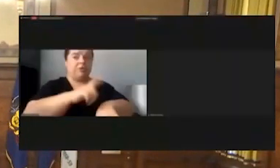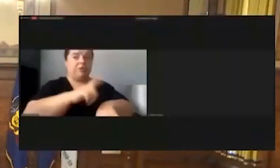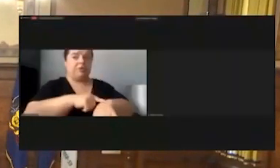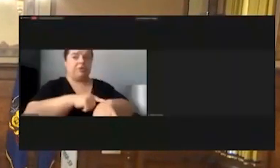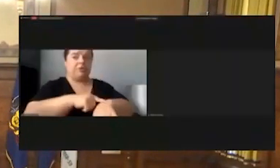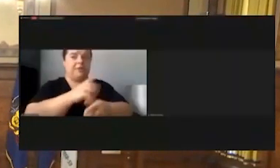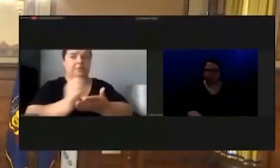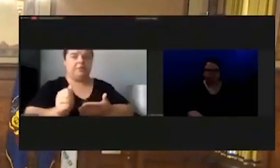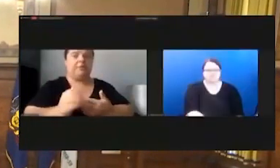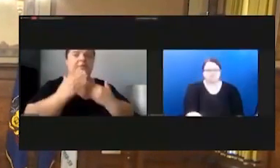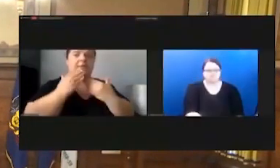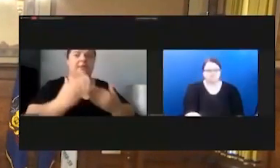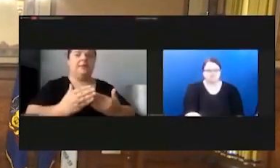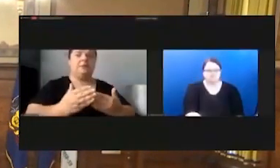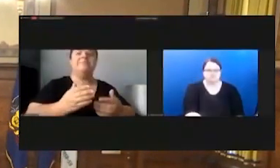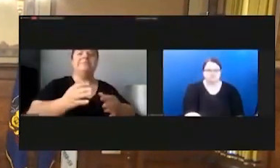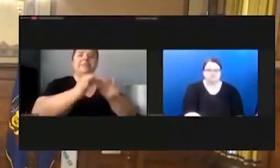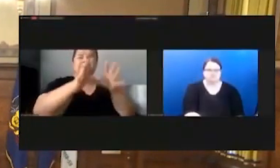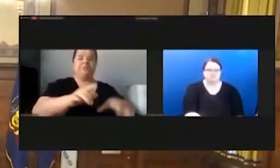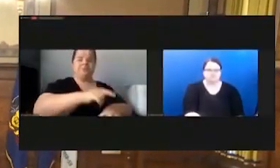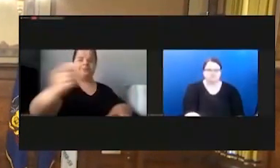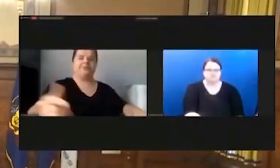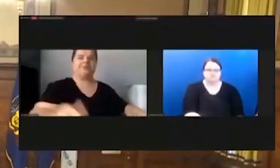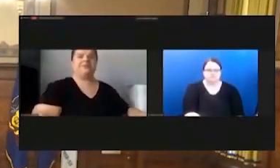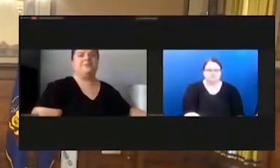And our next speaker is Philip York.